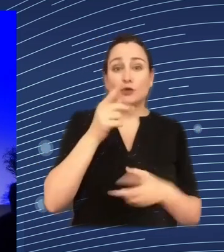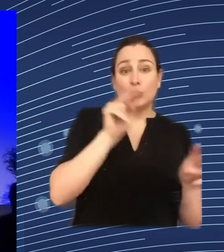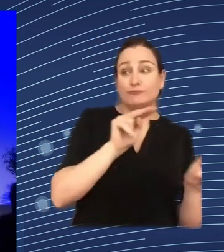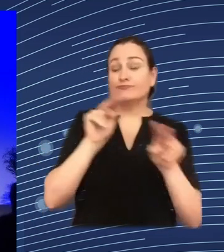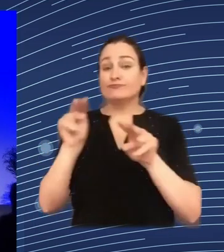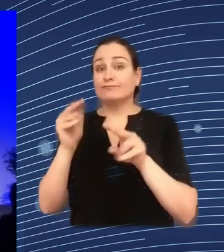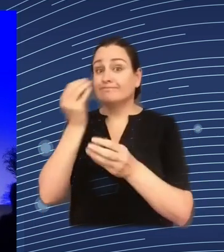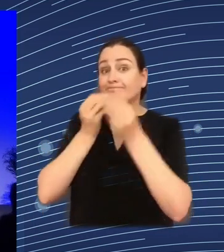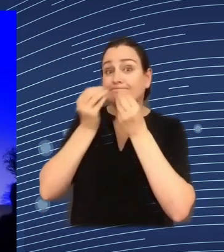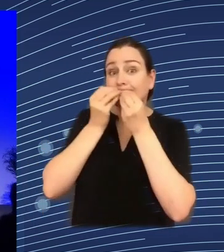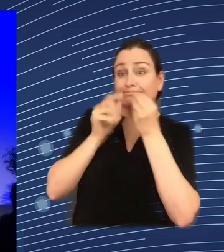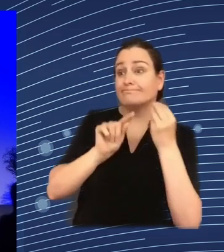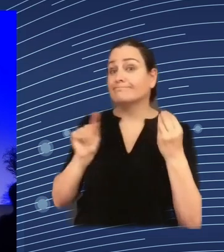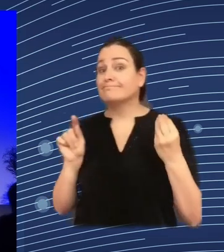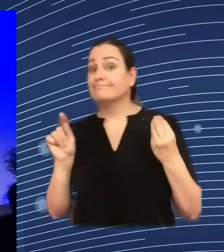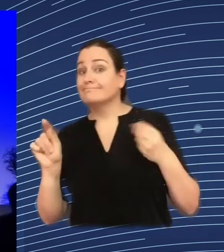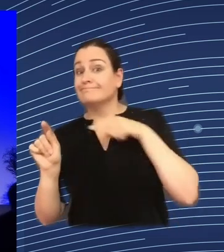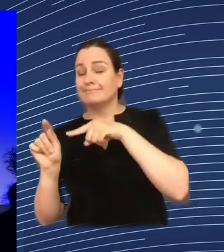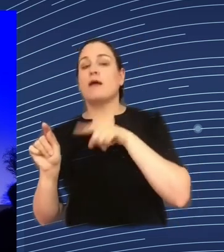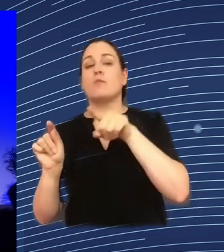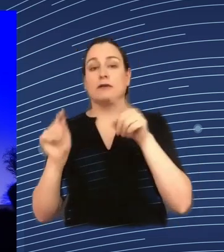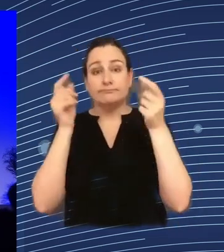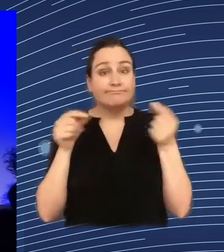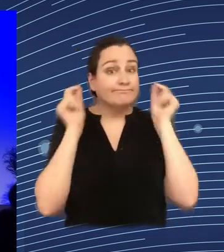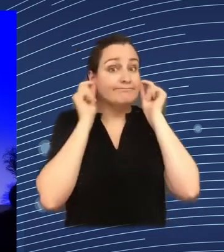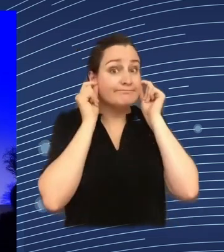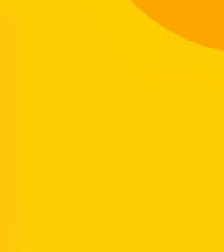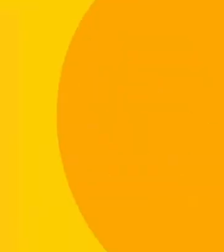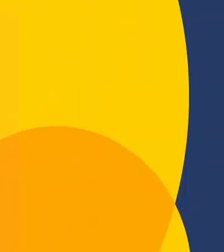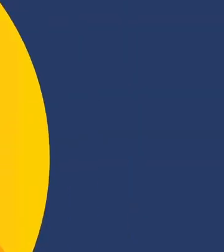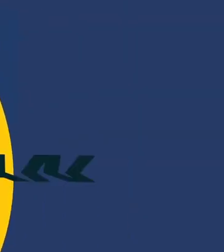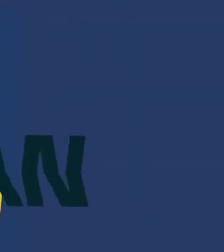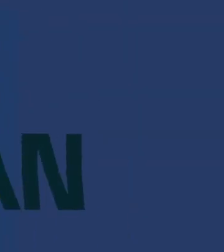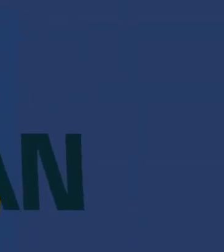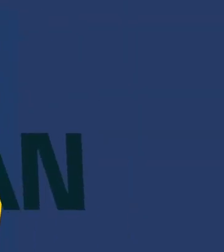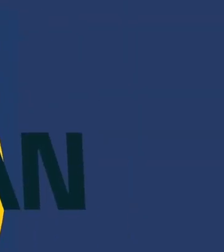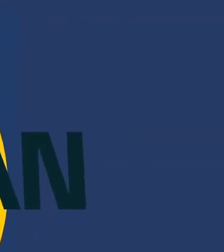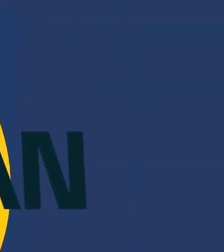you to leave your headsets in this room please thank you very much thank you